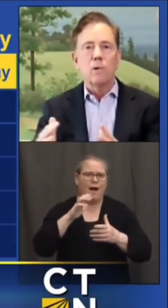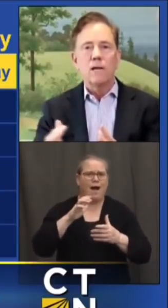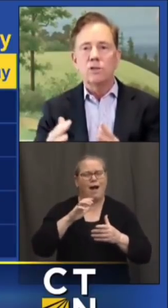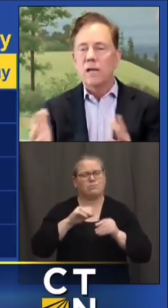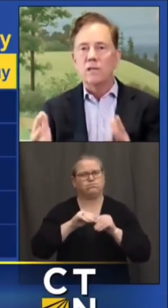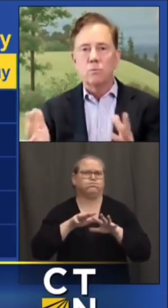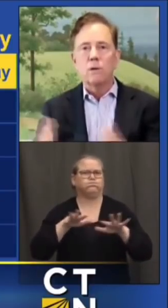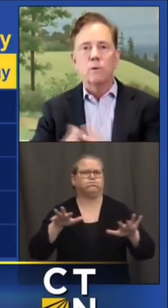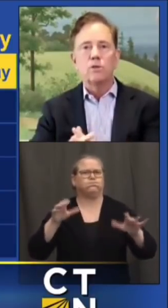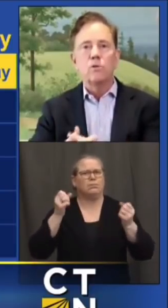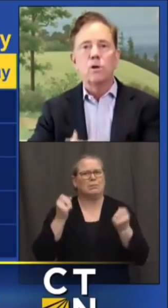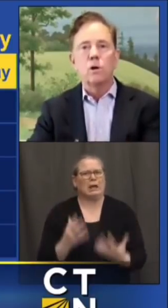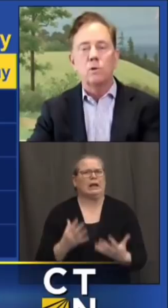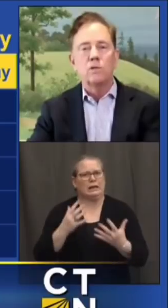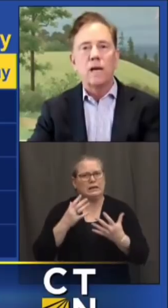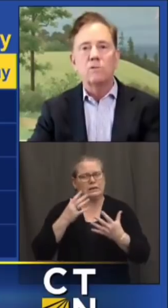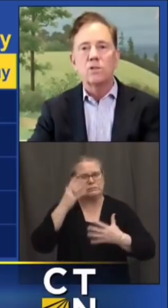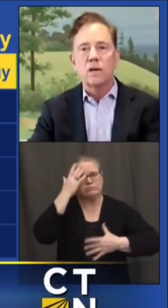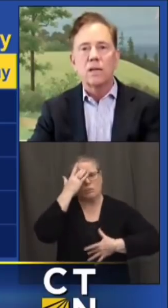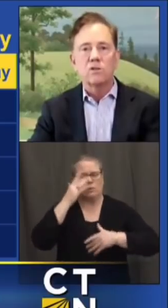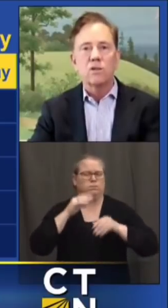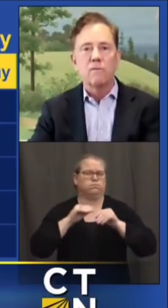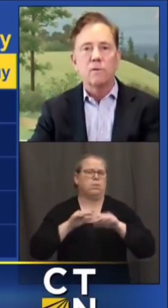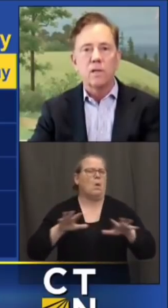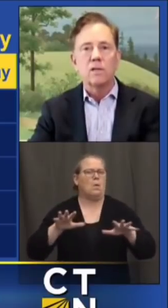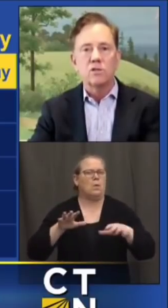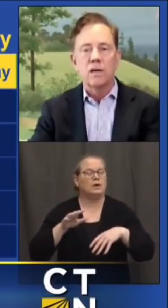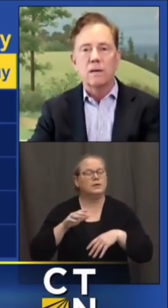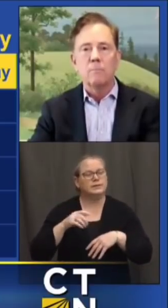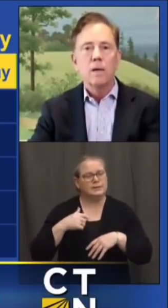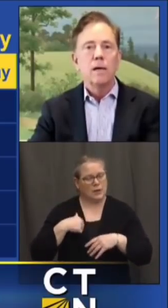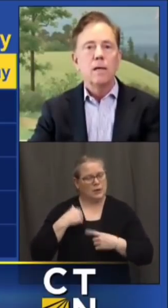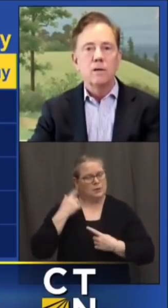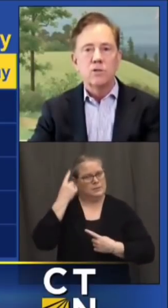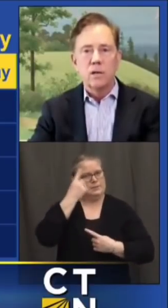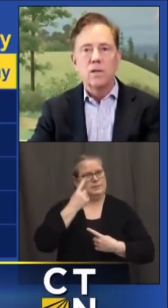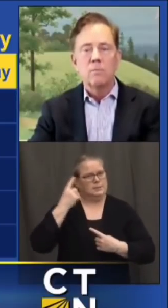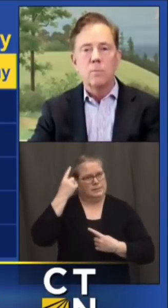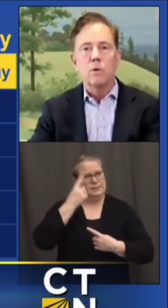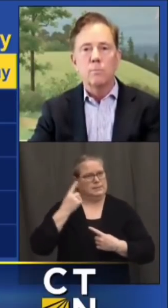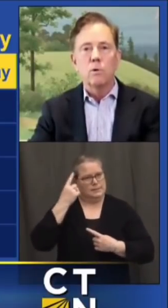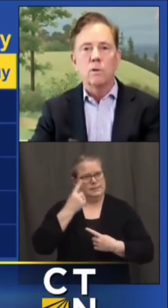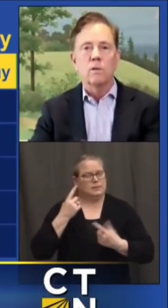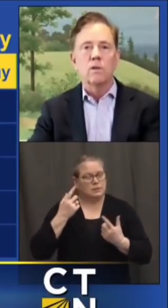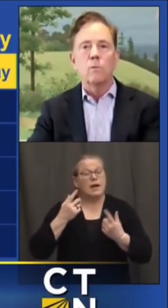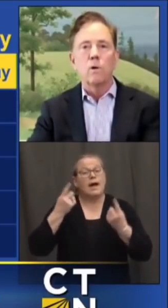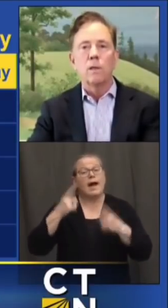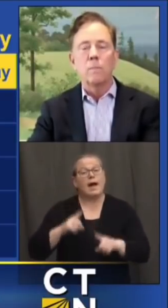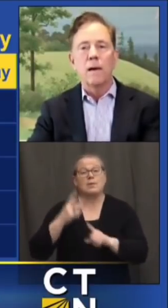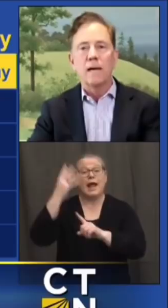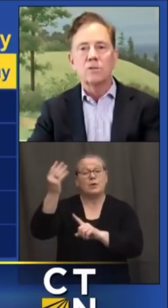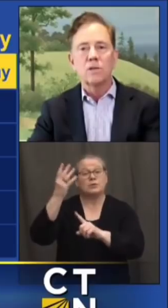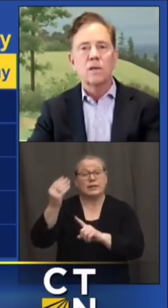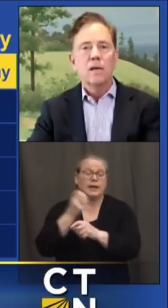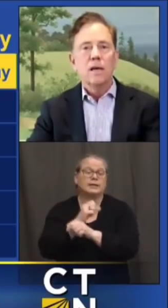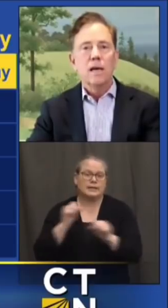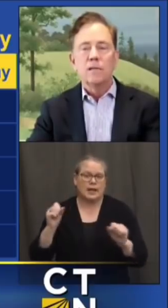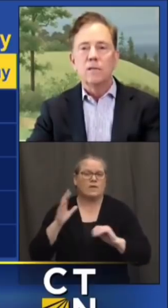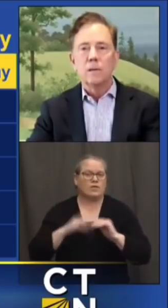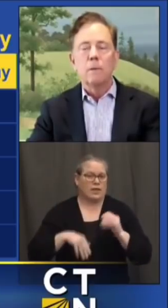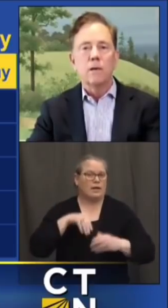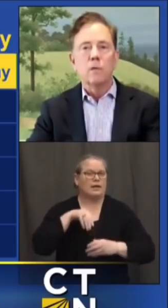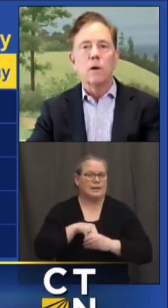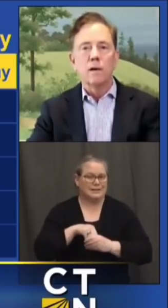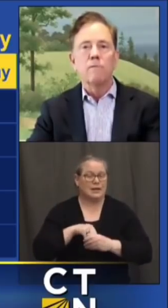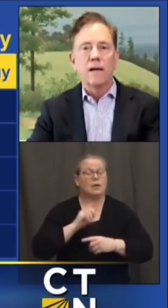try and rationalize what we do know is outside is safer than inside and there's nothing more important than wearing the mask and